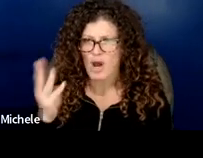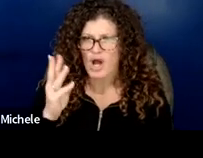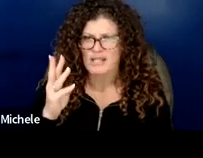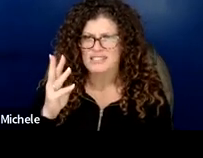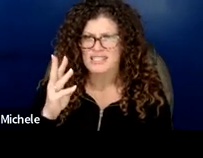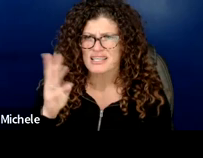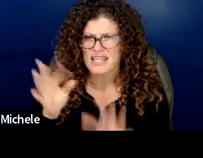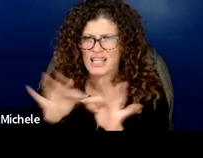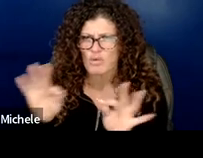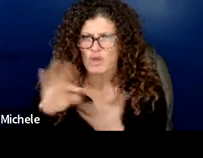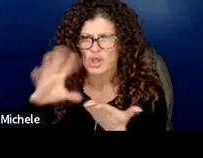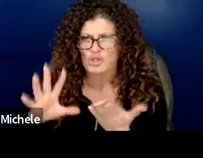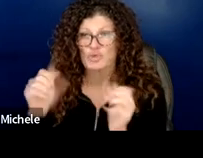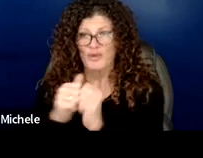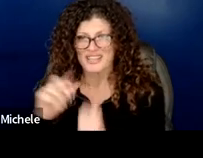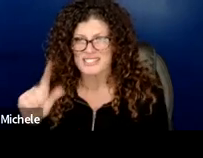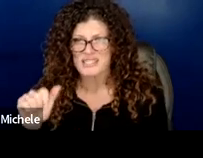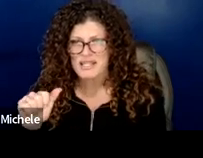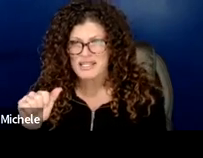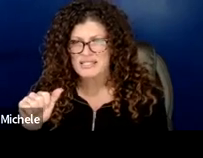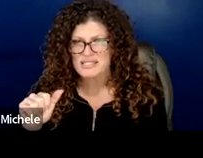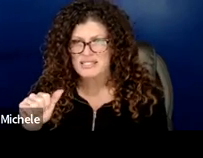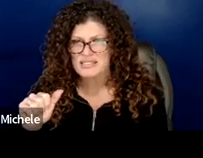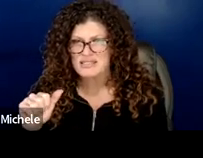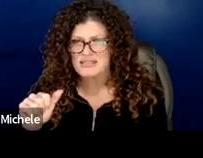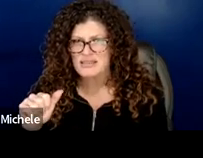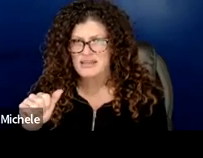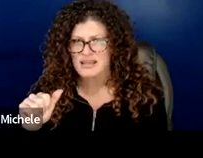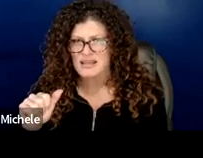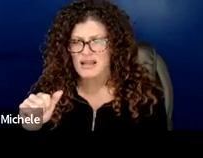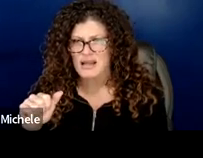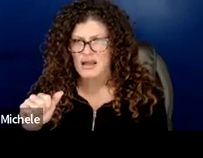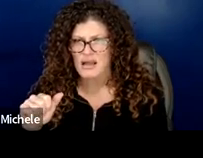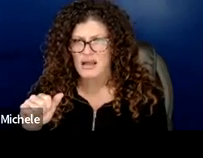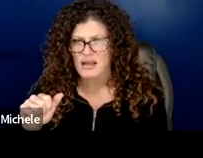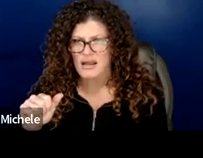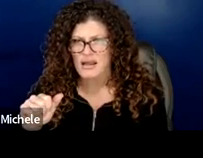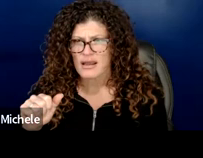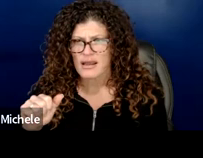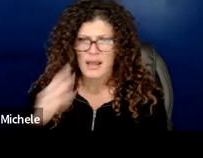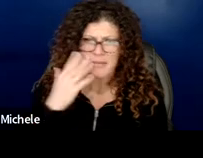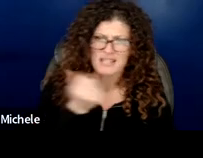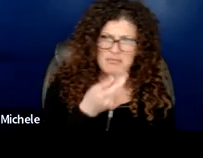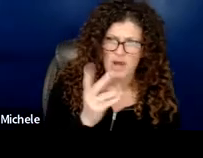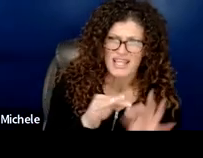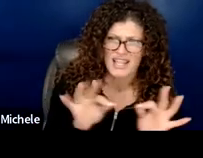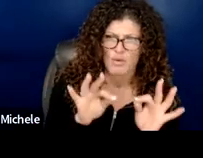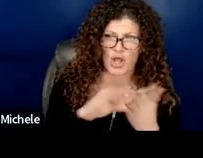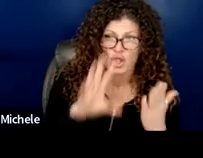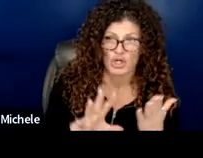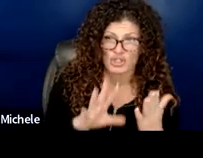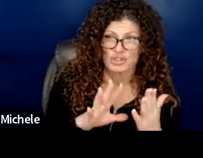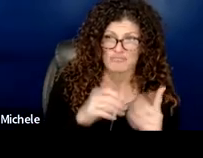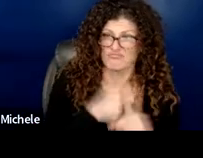disabilities because we have multilingual learners as an issue in itself and their performance and achievement